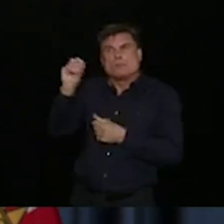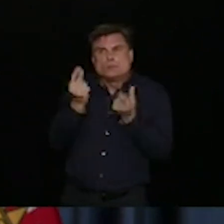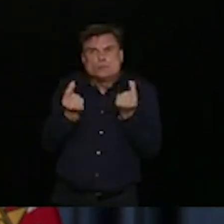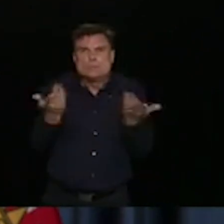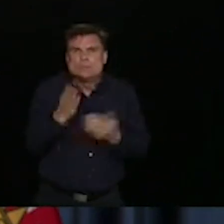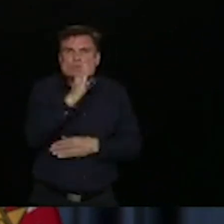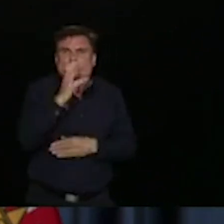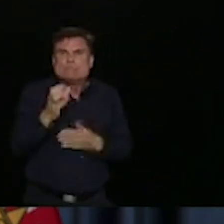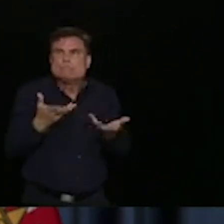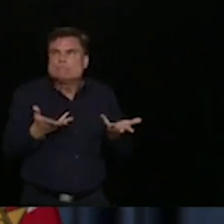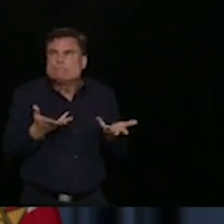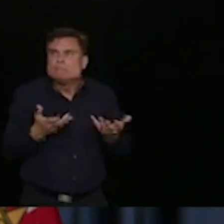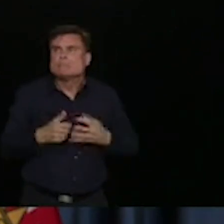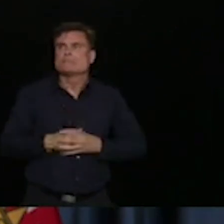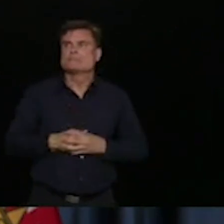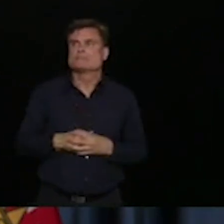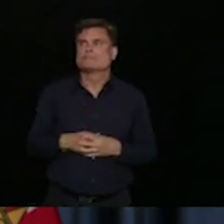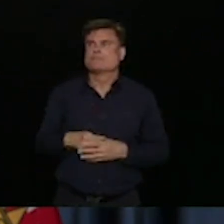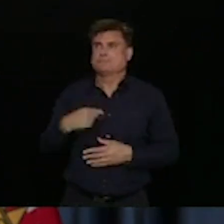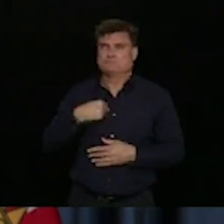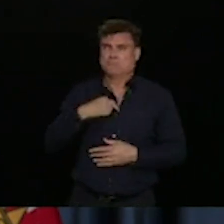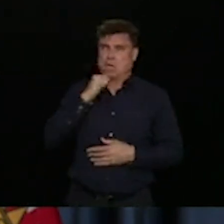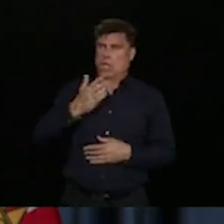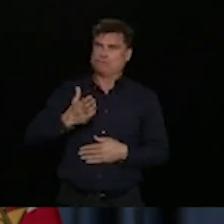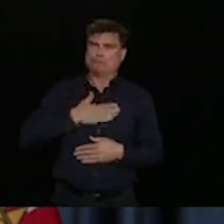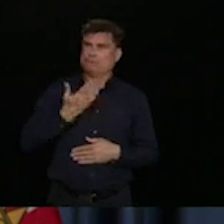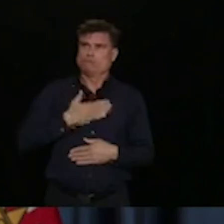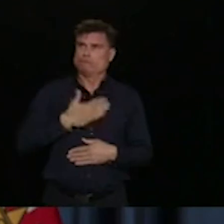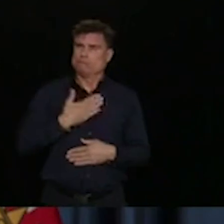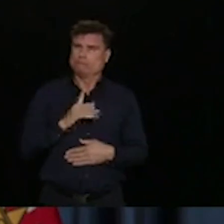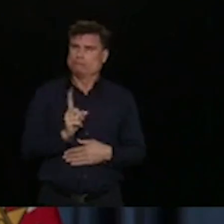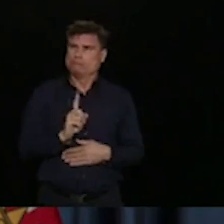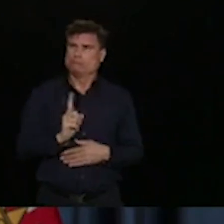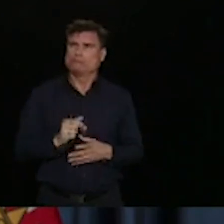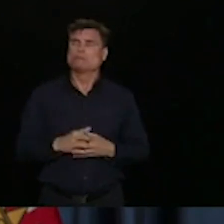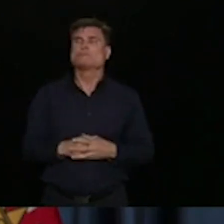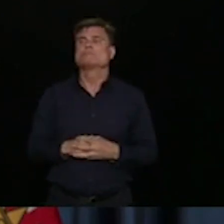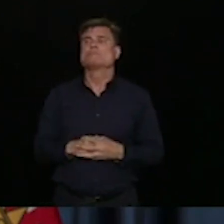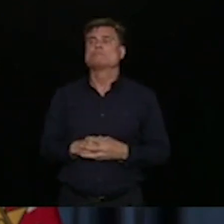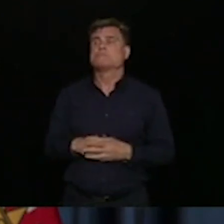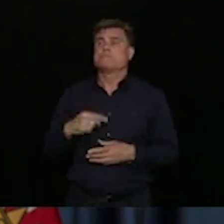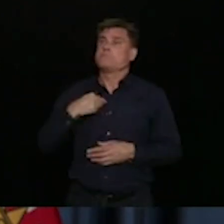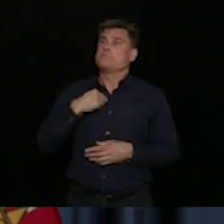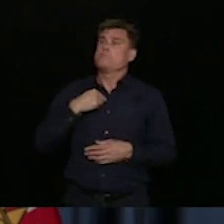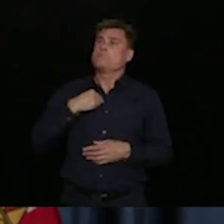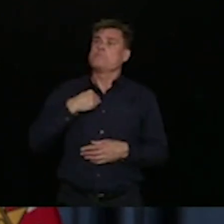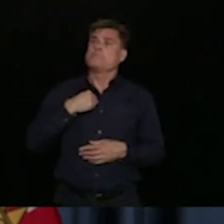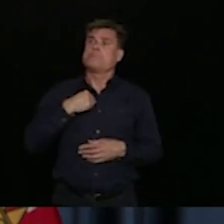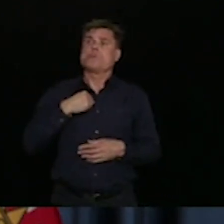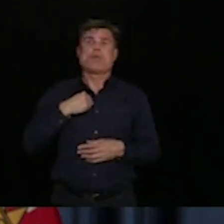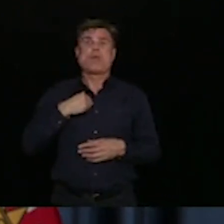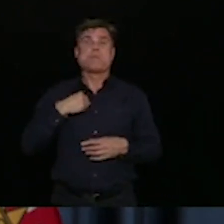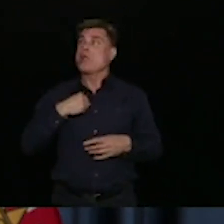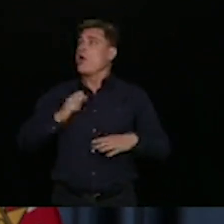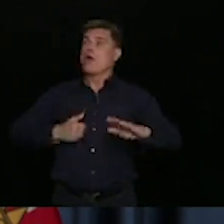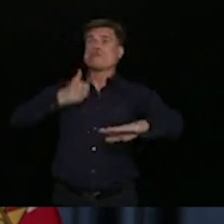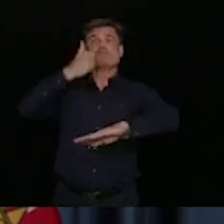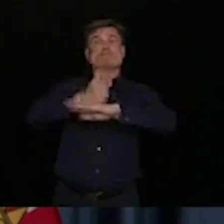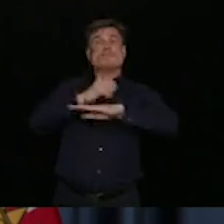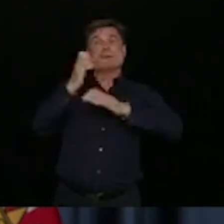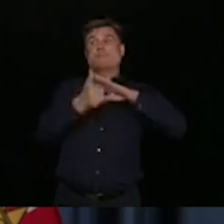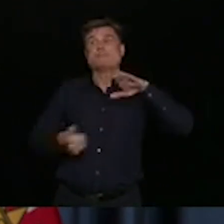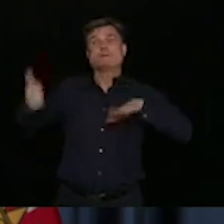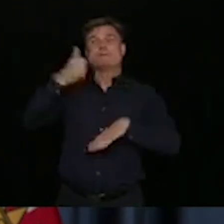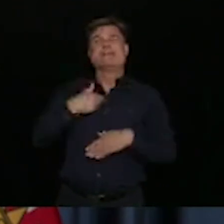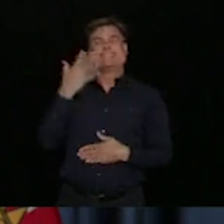dancing around the maypole. I'm not prepared to do that. I didn't seek public office to pacify people. I sought